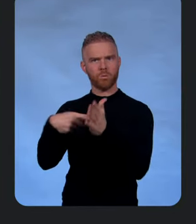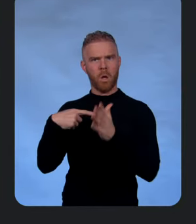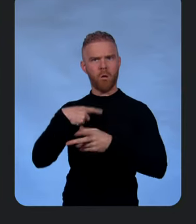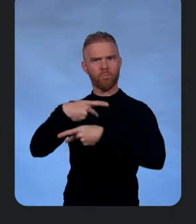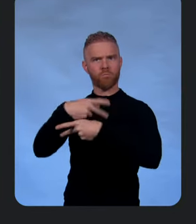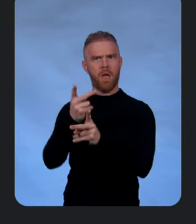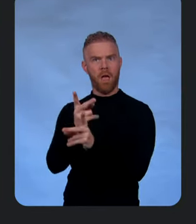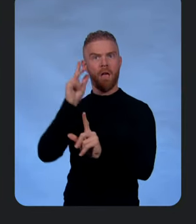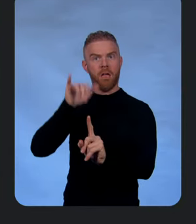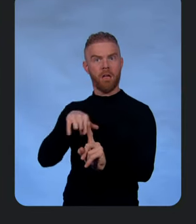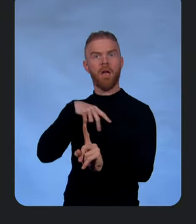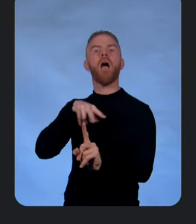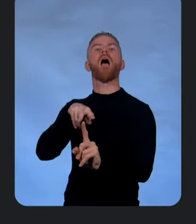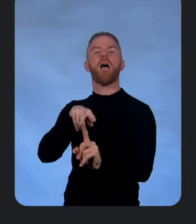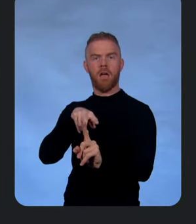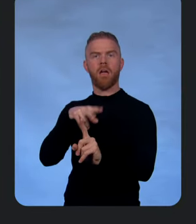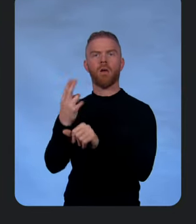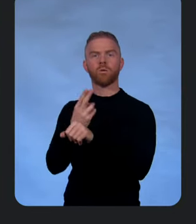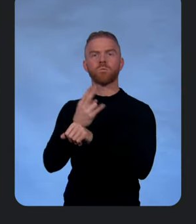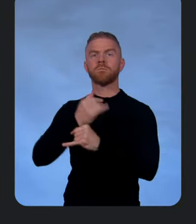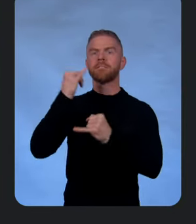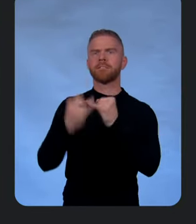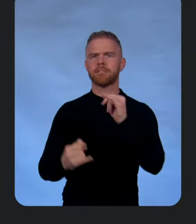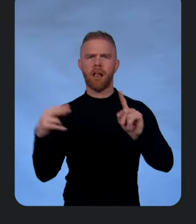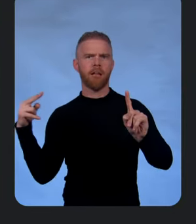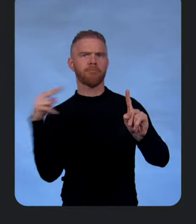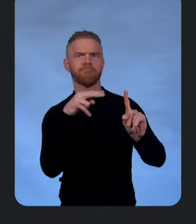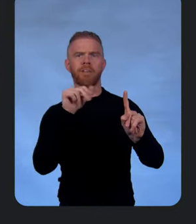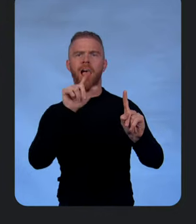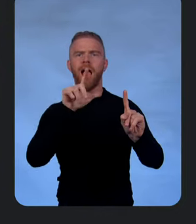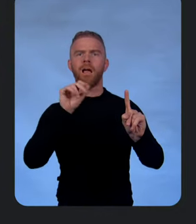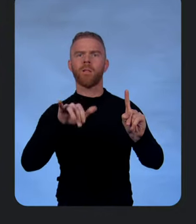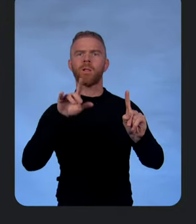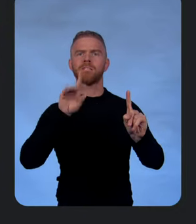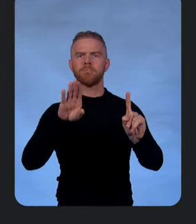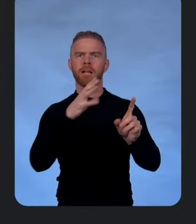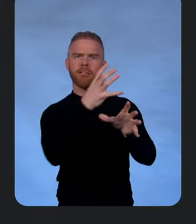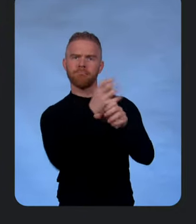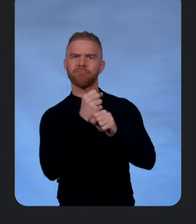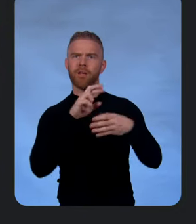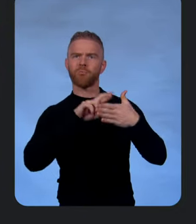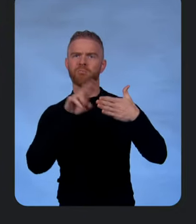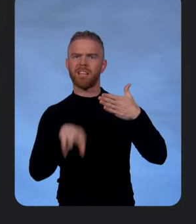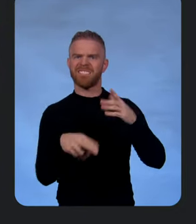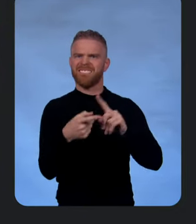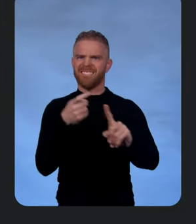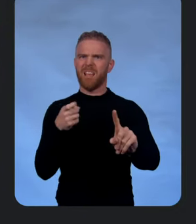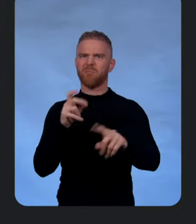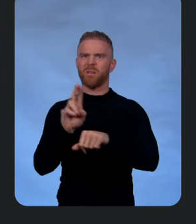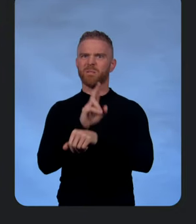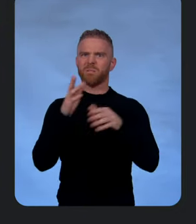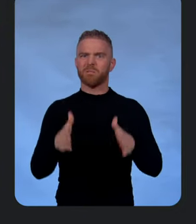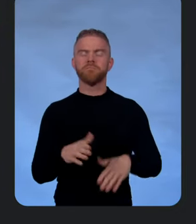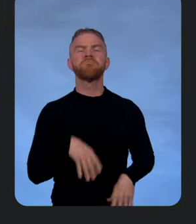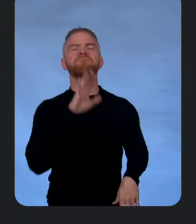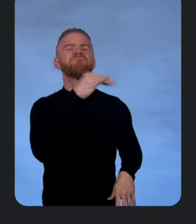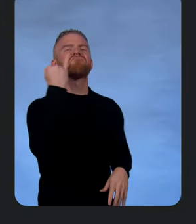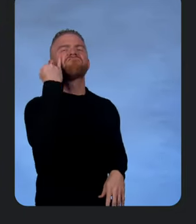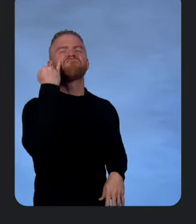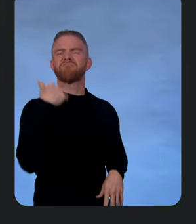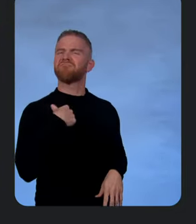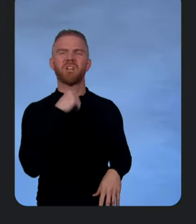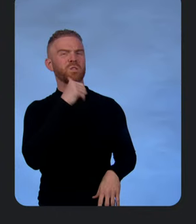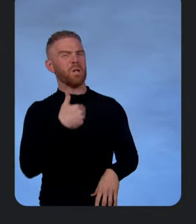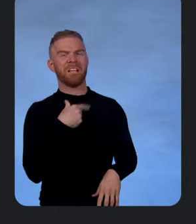lookup in AlloyDB to return the result that the user asked for. Now, if I don't have a Josh Long available. Exactly. And I got handed this code,